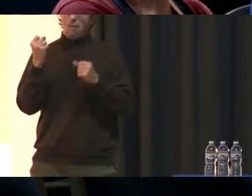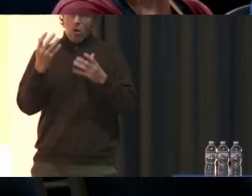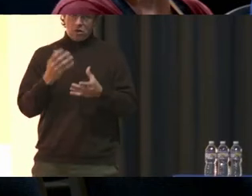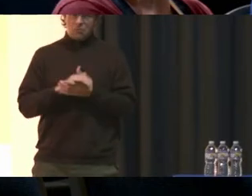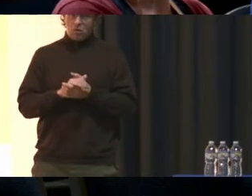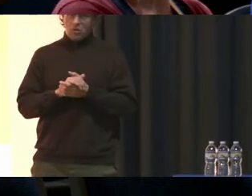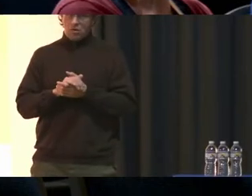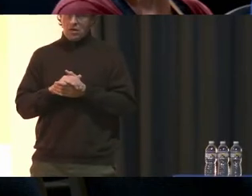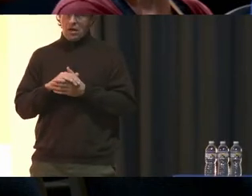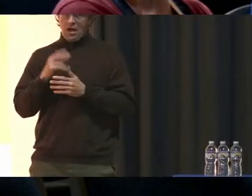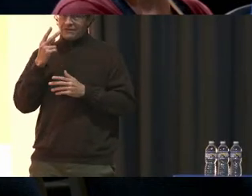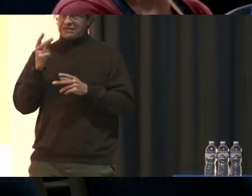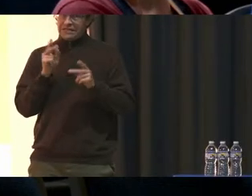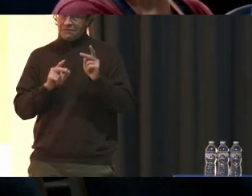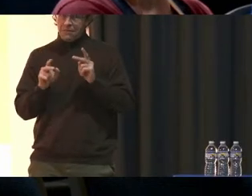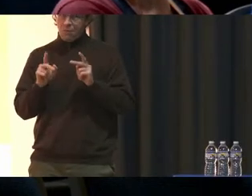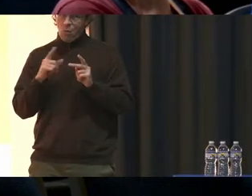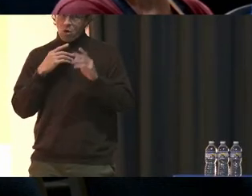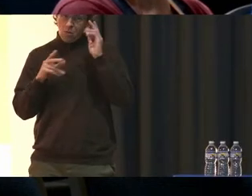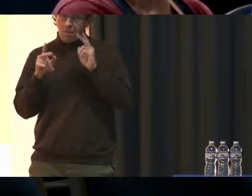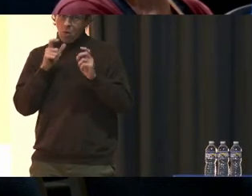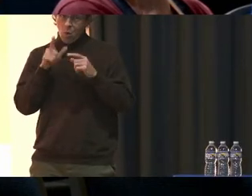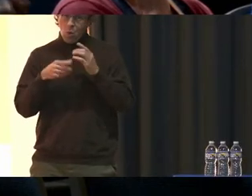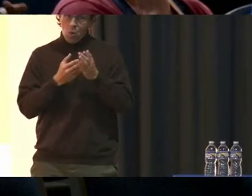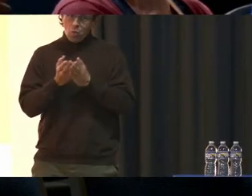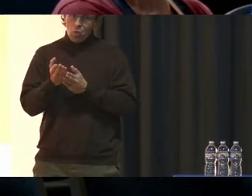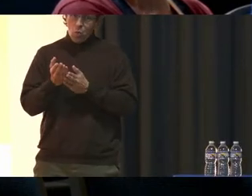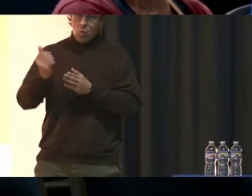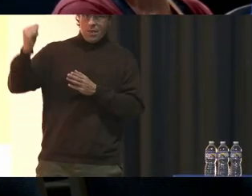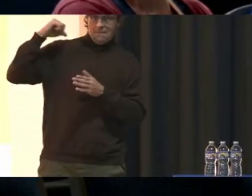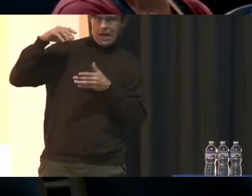So two entrances with detectors